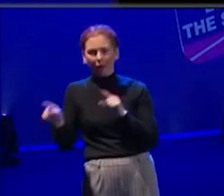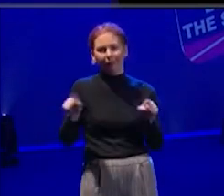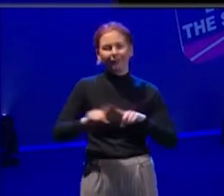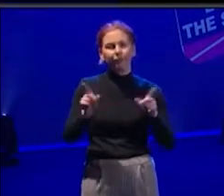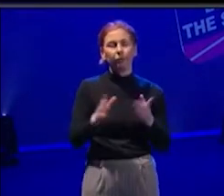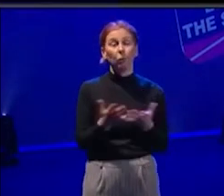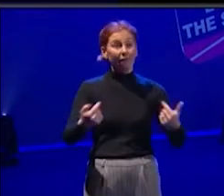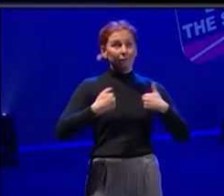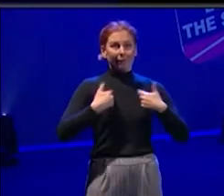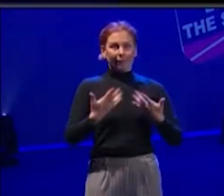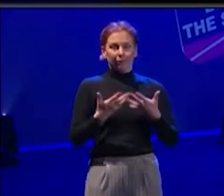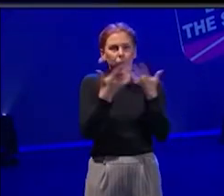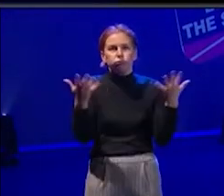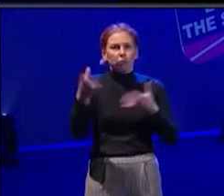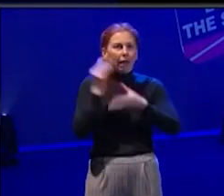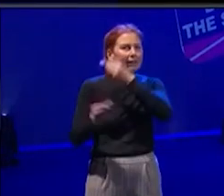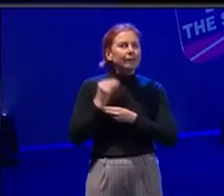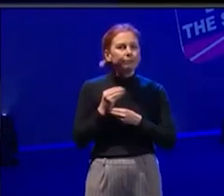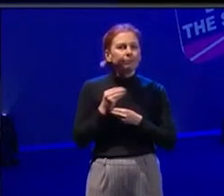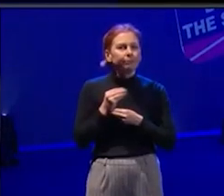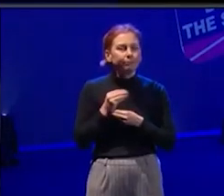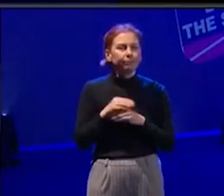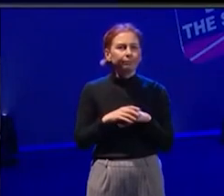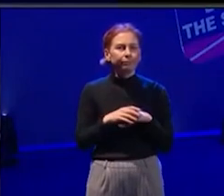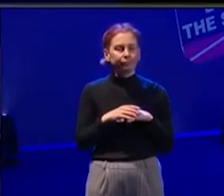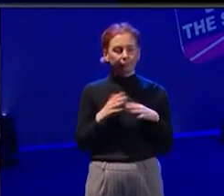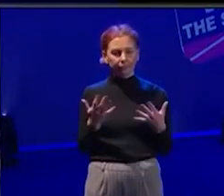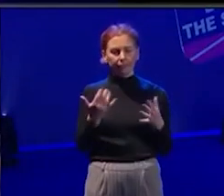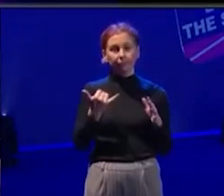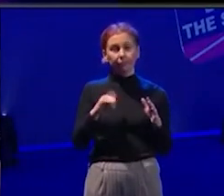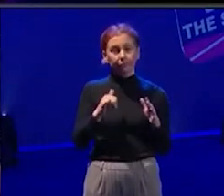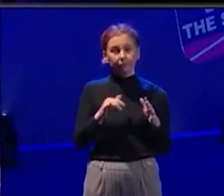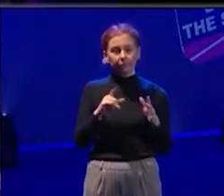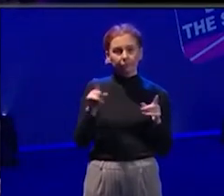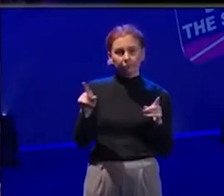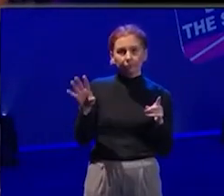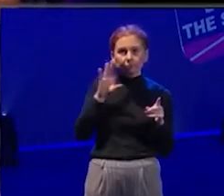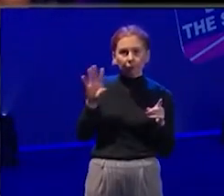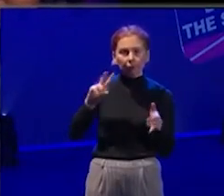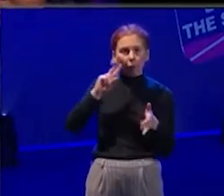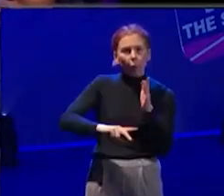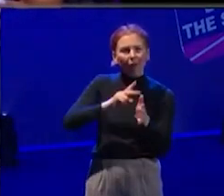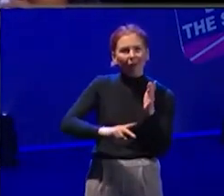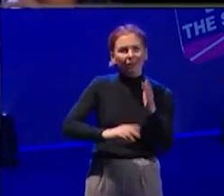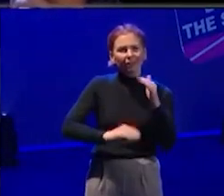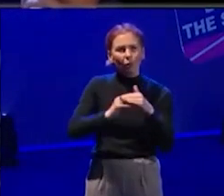on. So sometimes it's not as organised as that as having a discussion. But